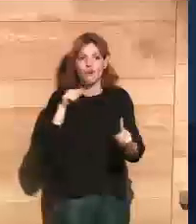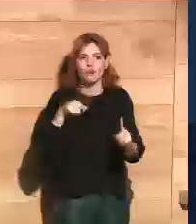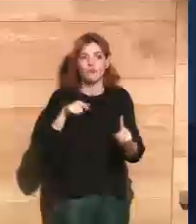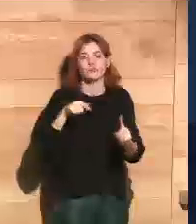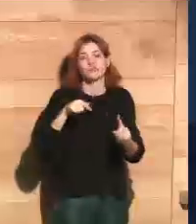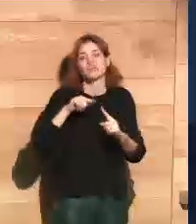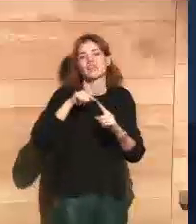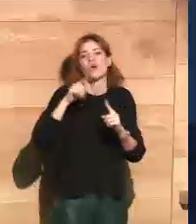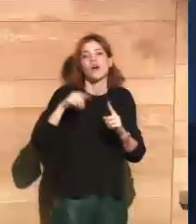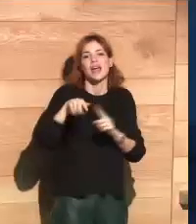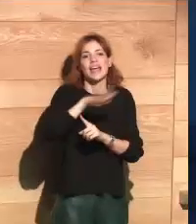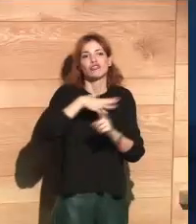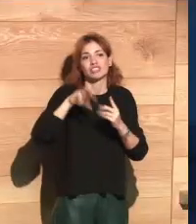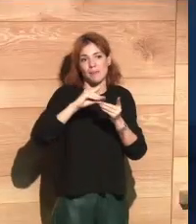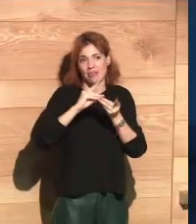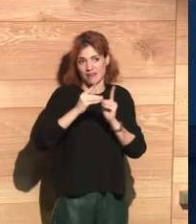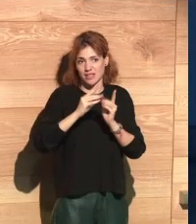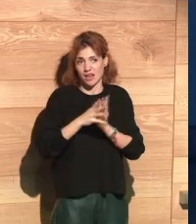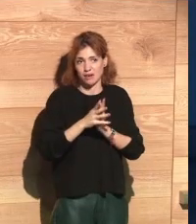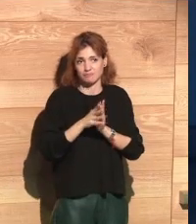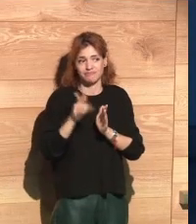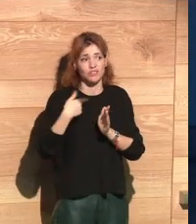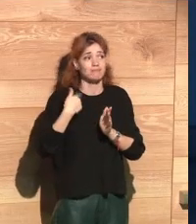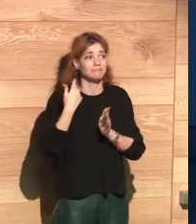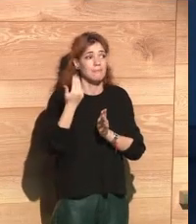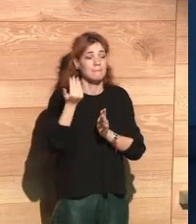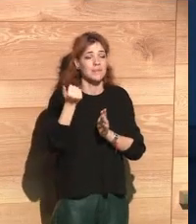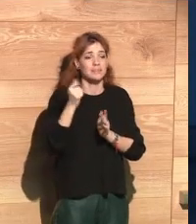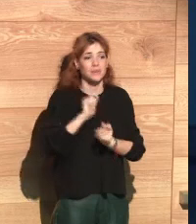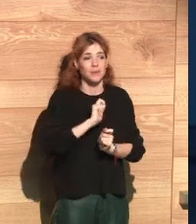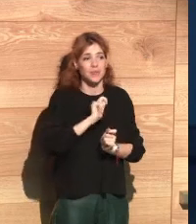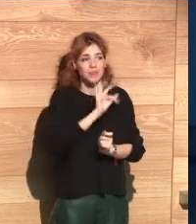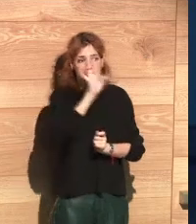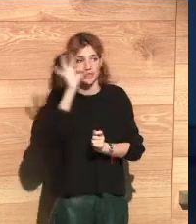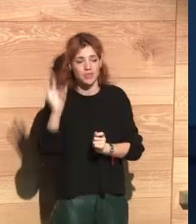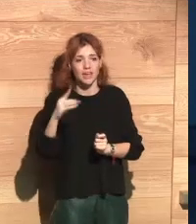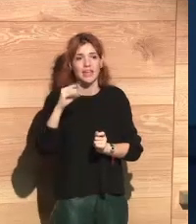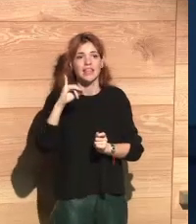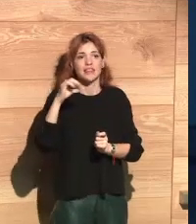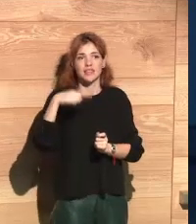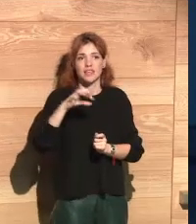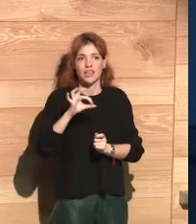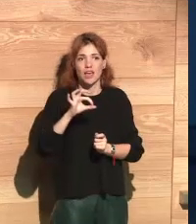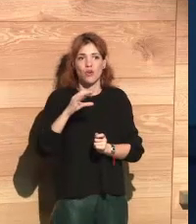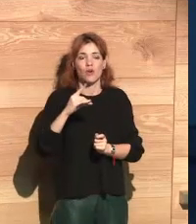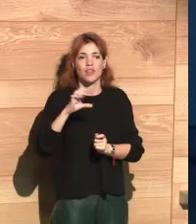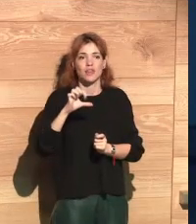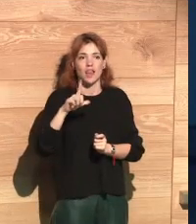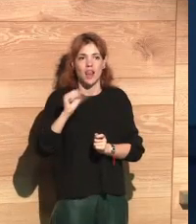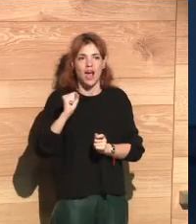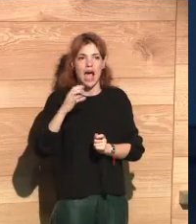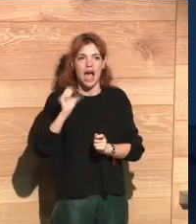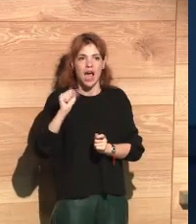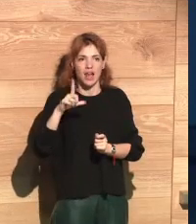conclusions about different policies in the digital environment. I will leave now the floor to Diego de